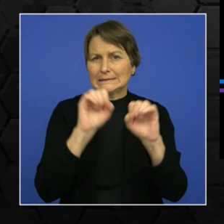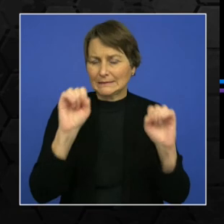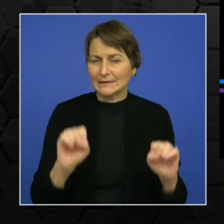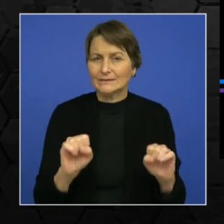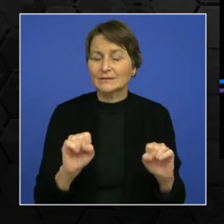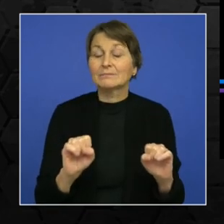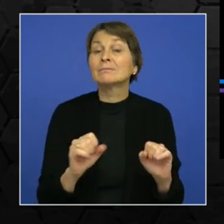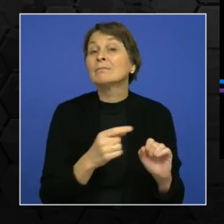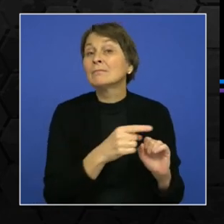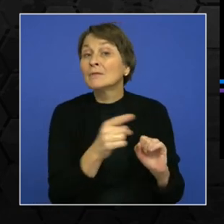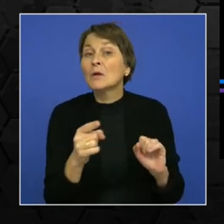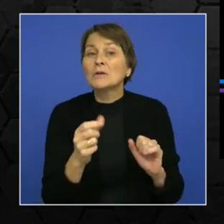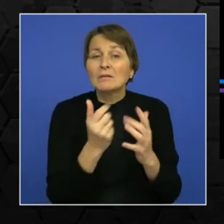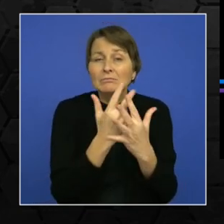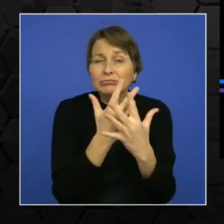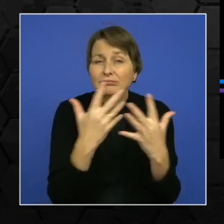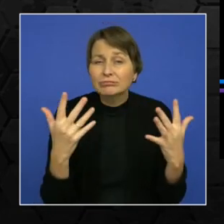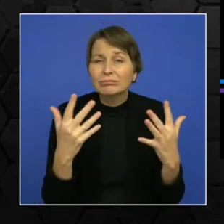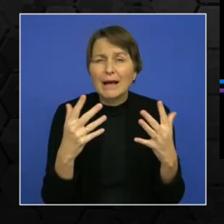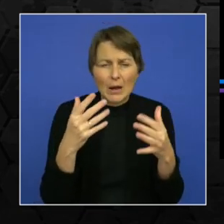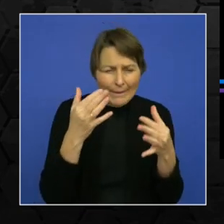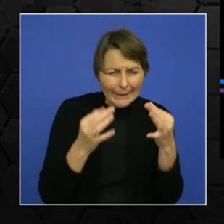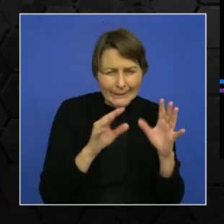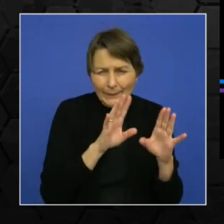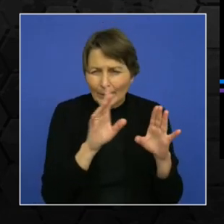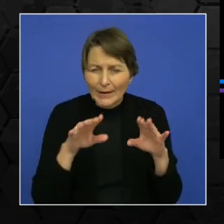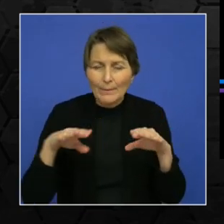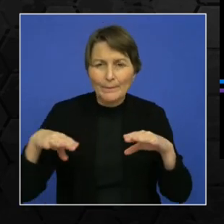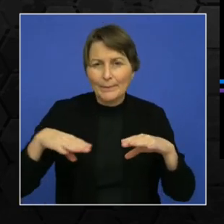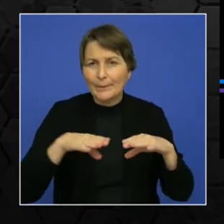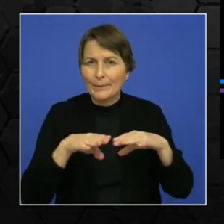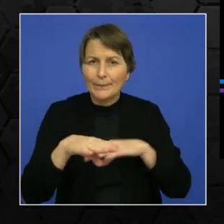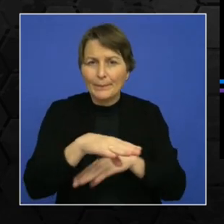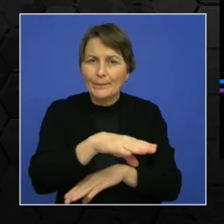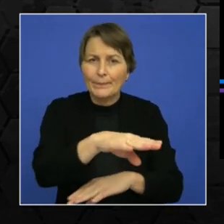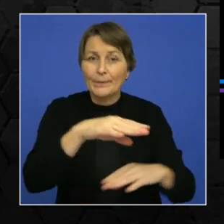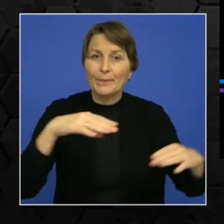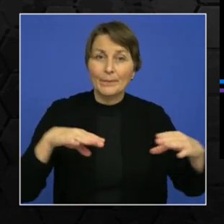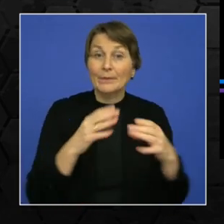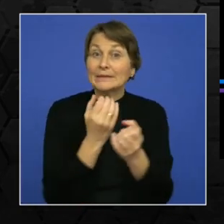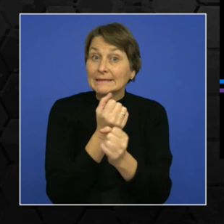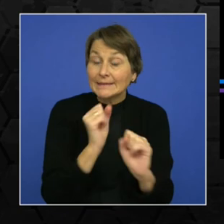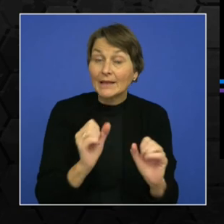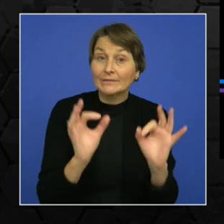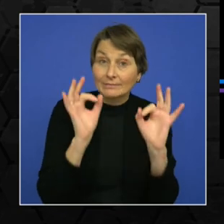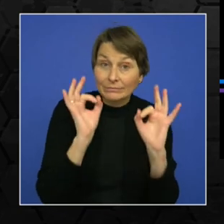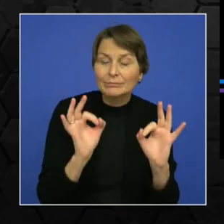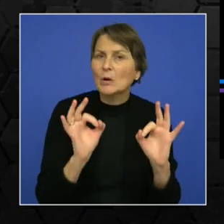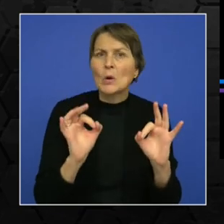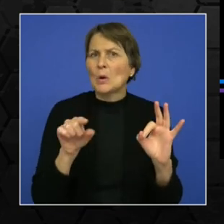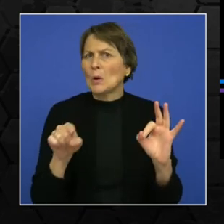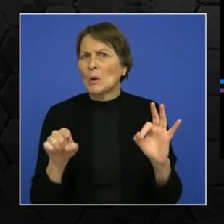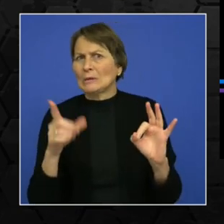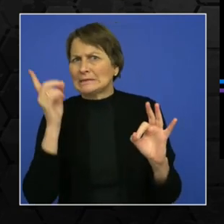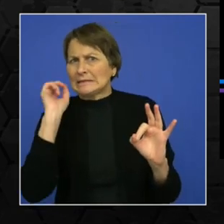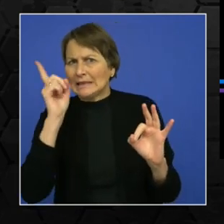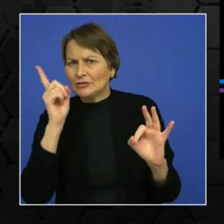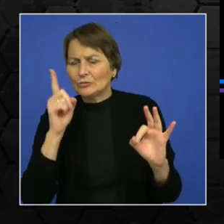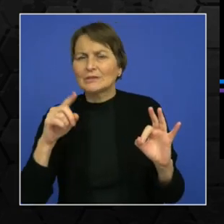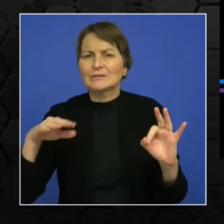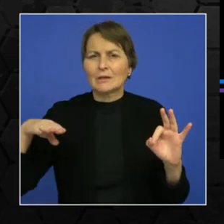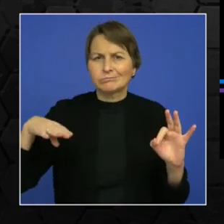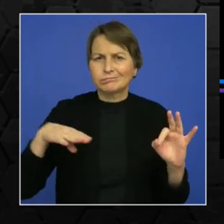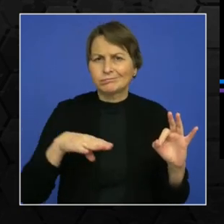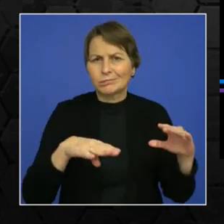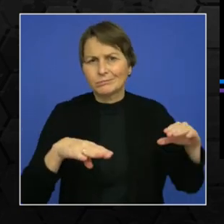are obtained from CCTVs can be analyzed and then they can be used to deem various routes as safe and various routes as unsafe or dangerous. New Delhi, India has a